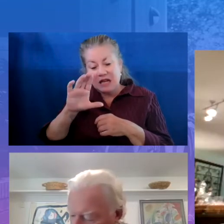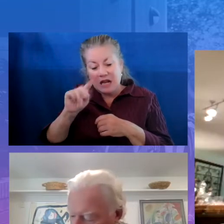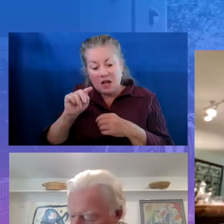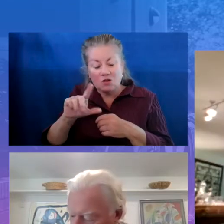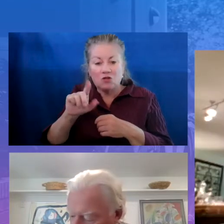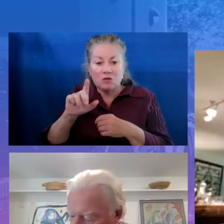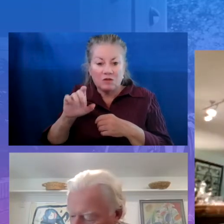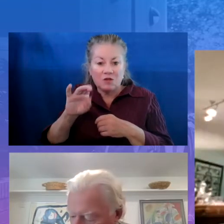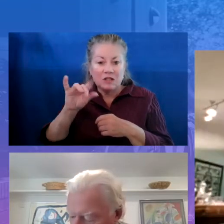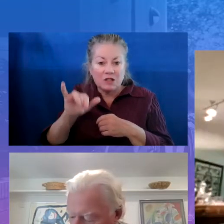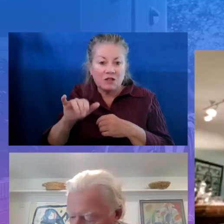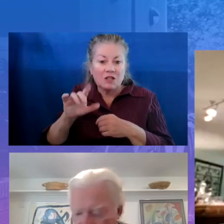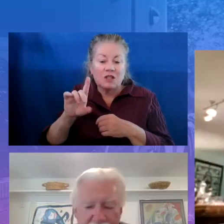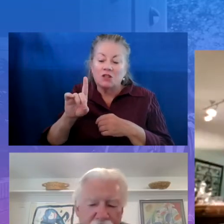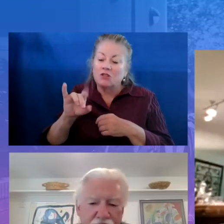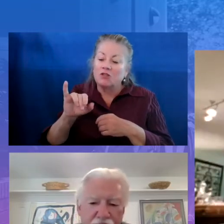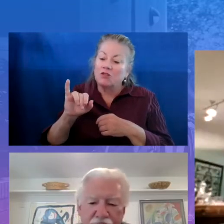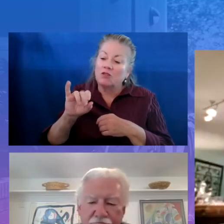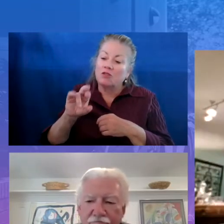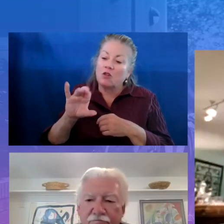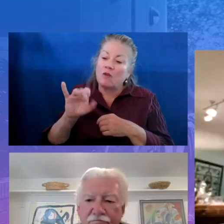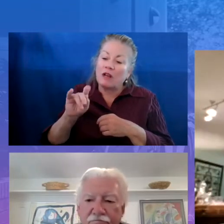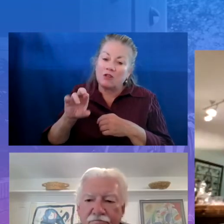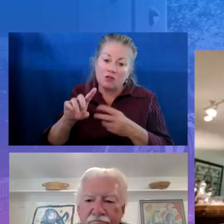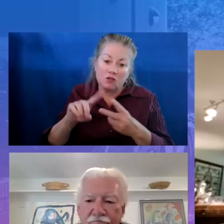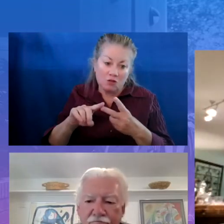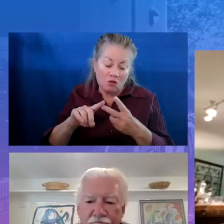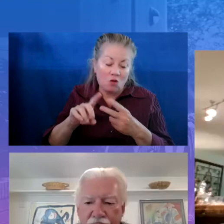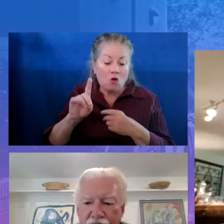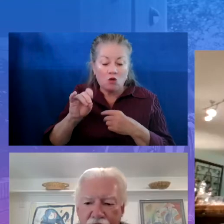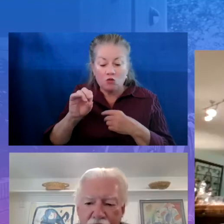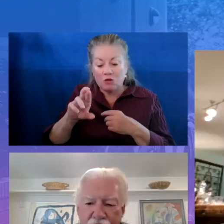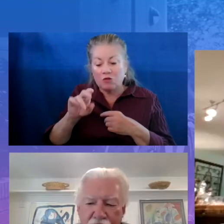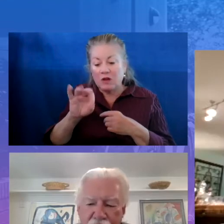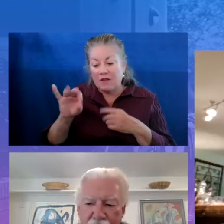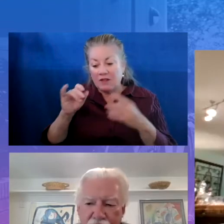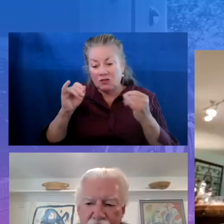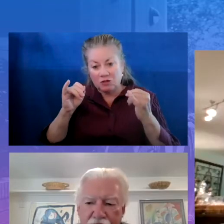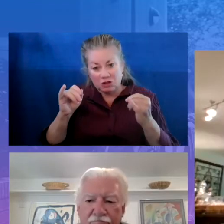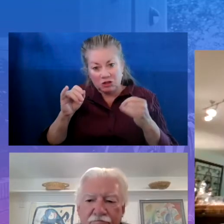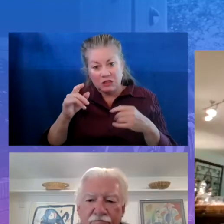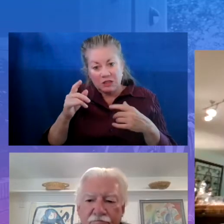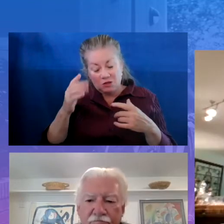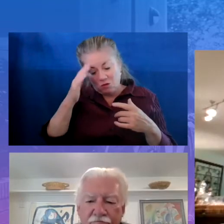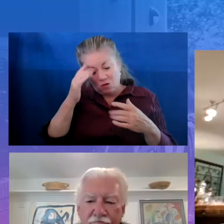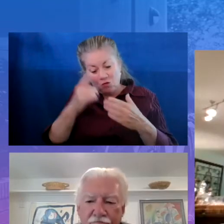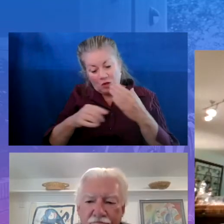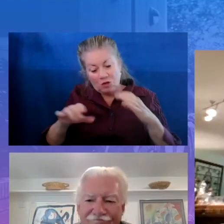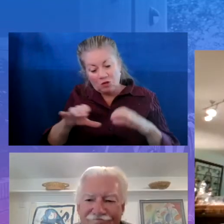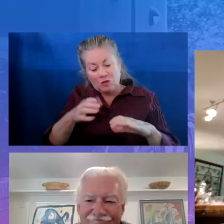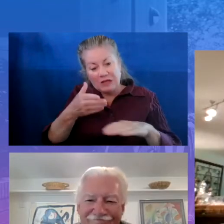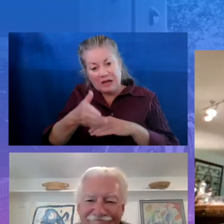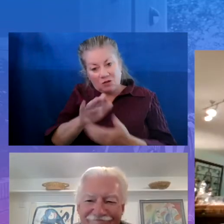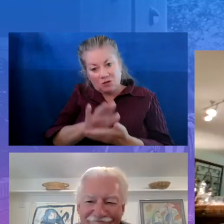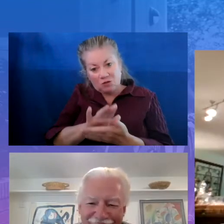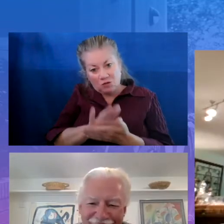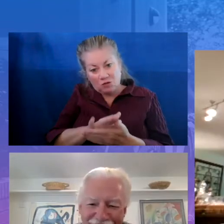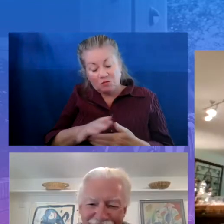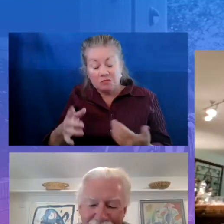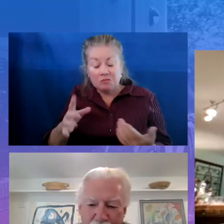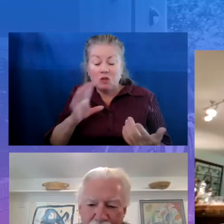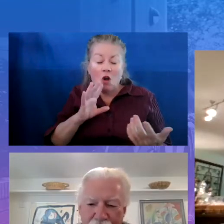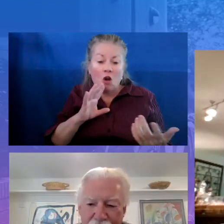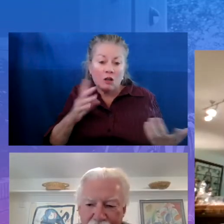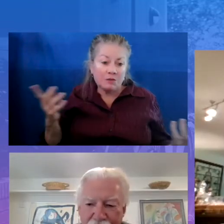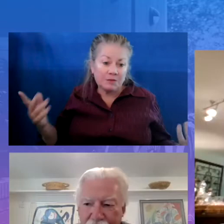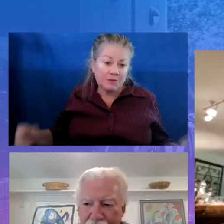or the director of instruction who knows what they're doing after school. Talk. Be open